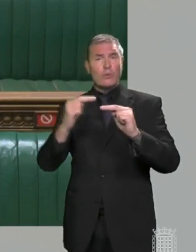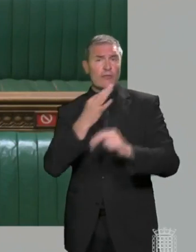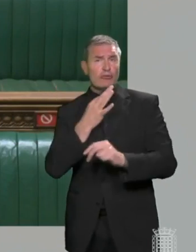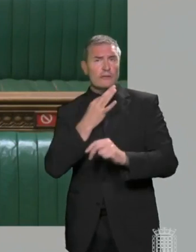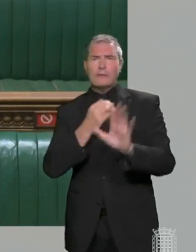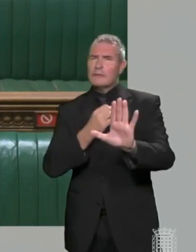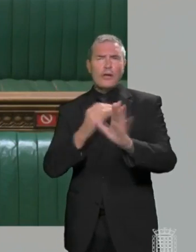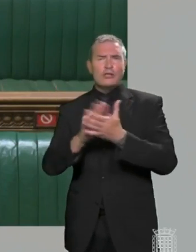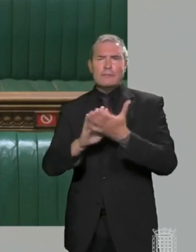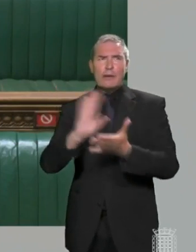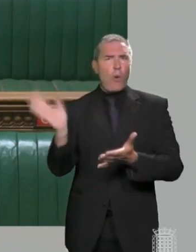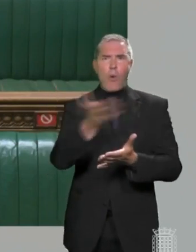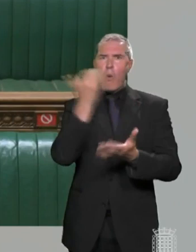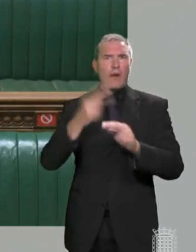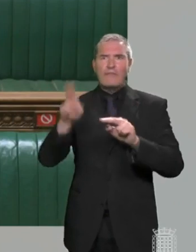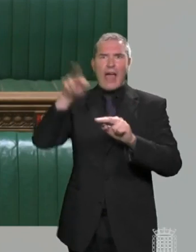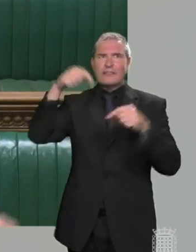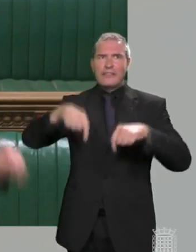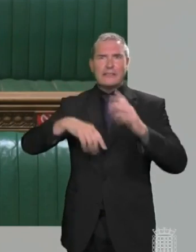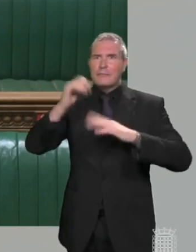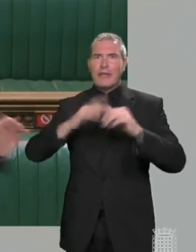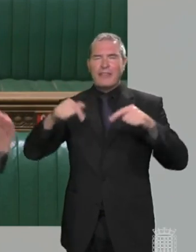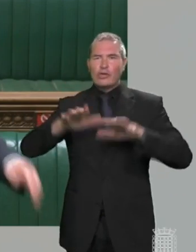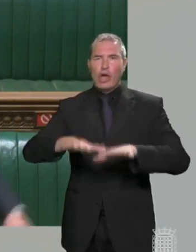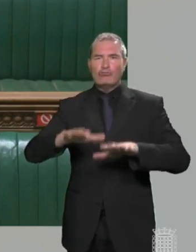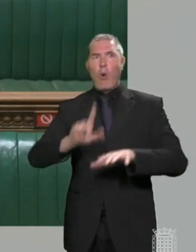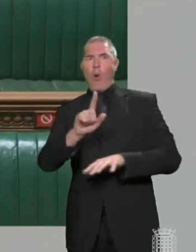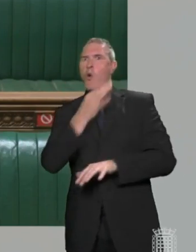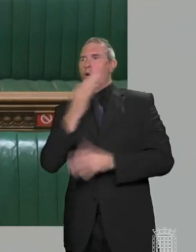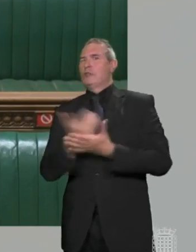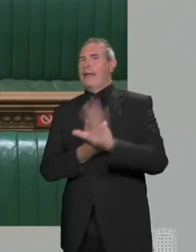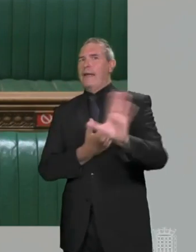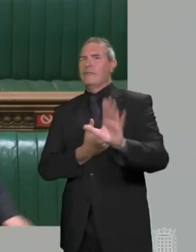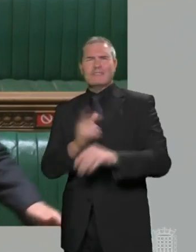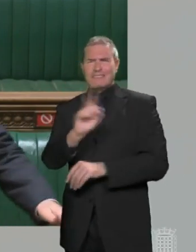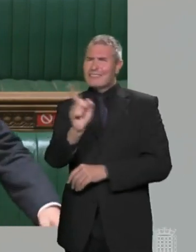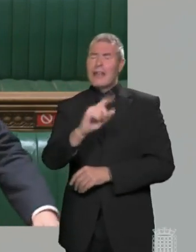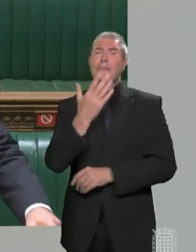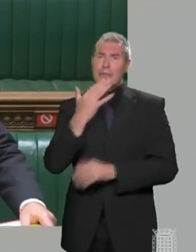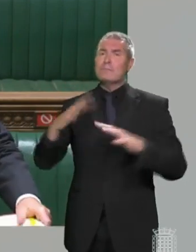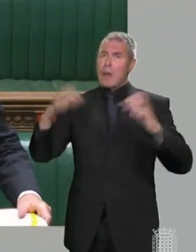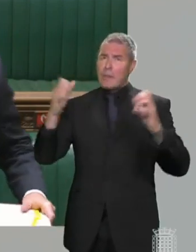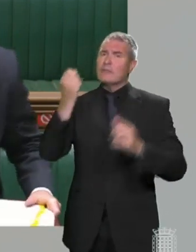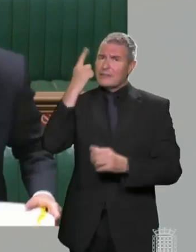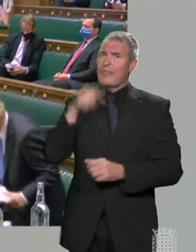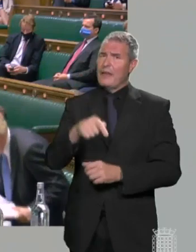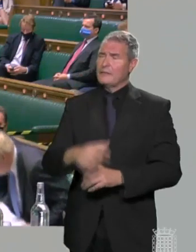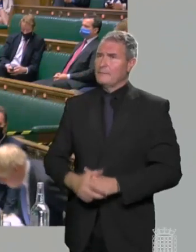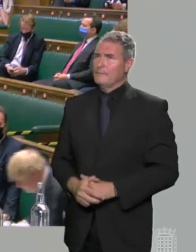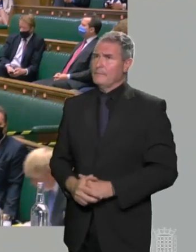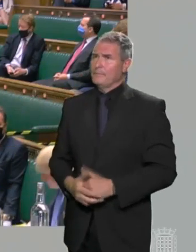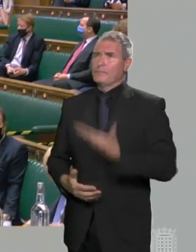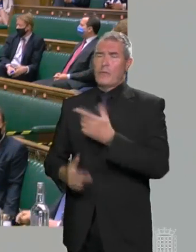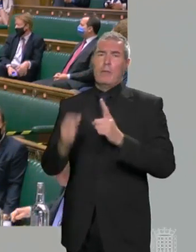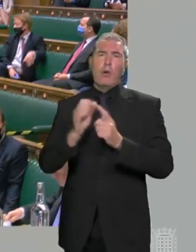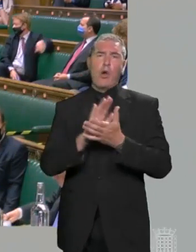case that all the high-rise buildings in this country are unsafe. And it is very important that members of Parliament should stress that. Paul Holmes. Thank